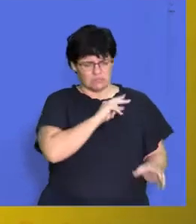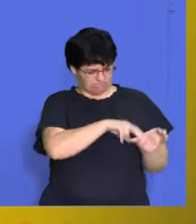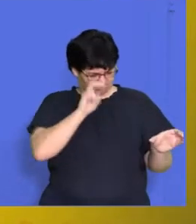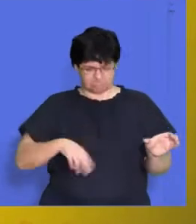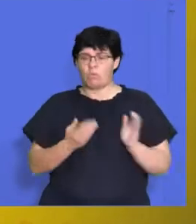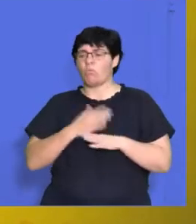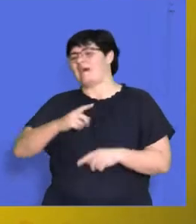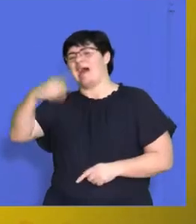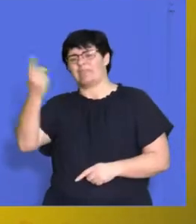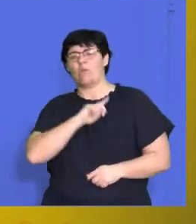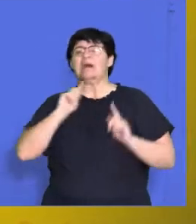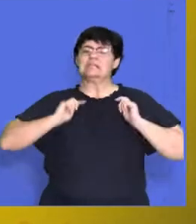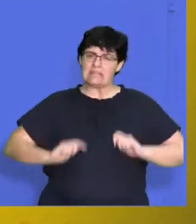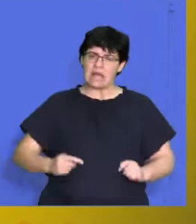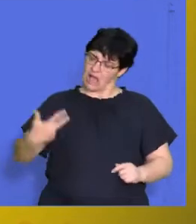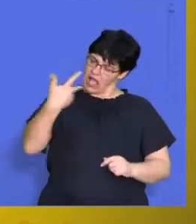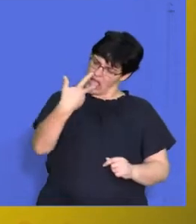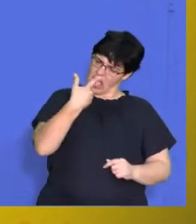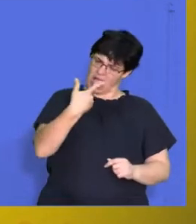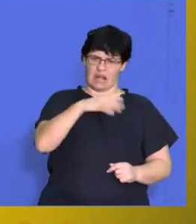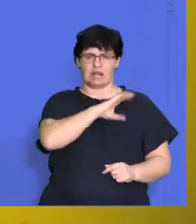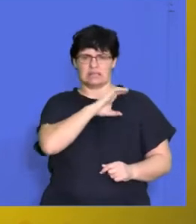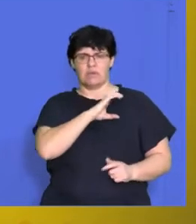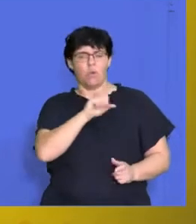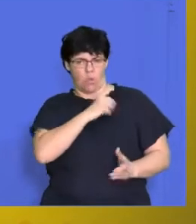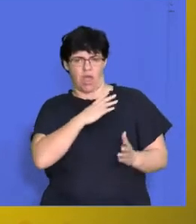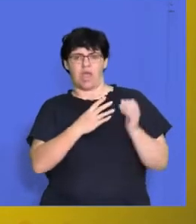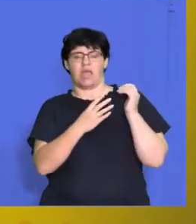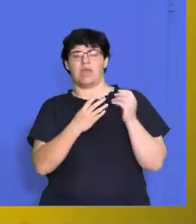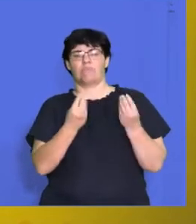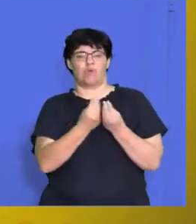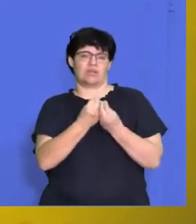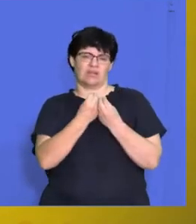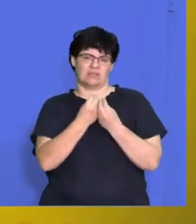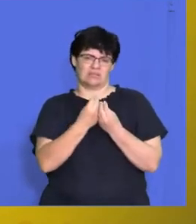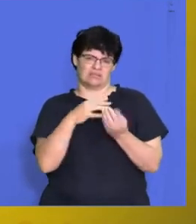leave because they're tired of getting shouted at by customers for poor quality products.